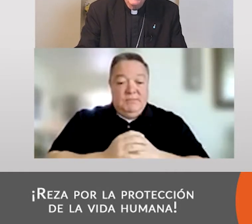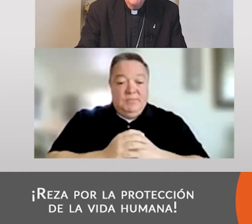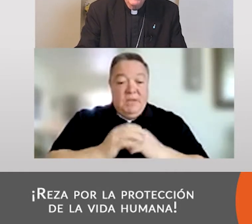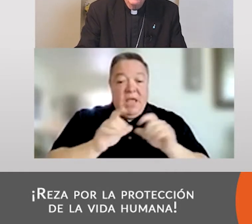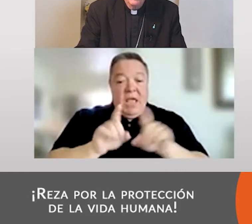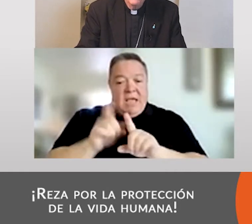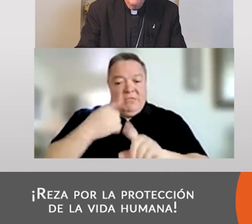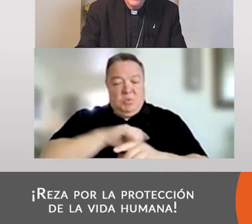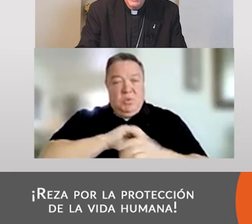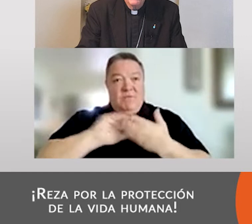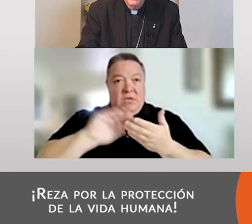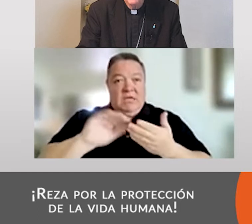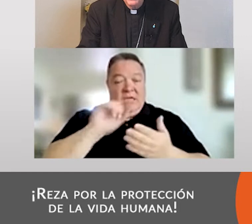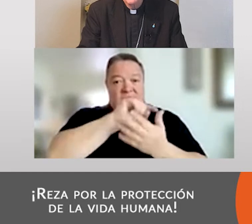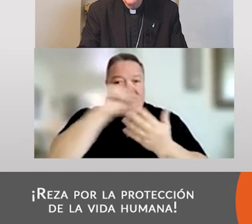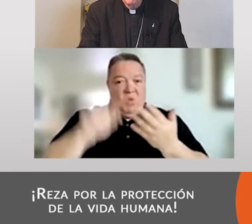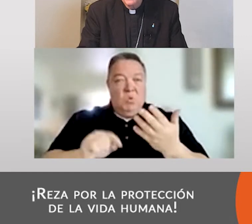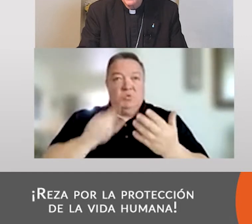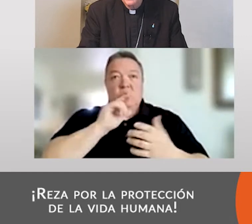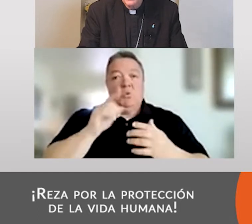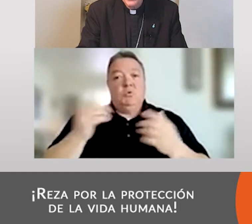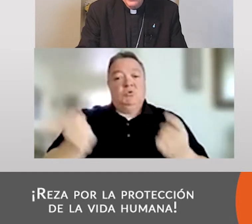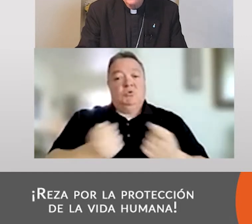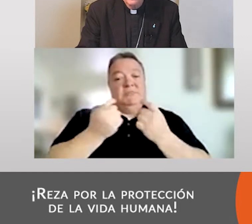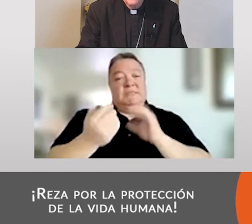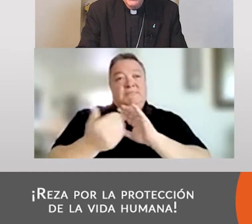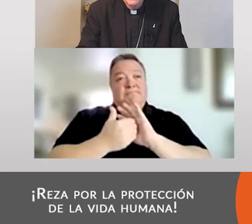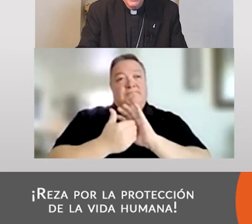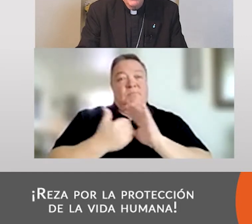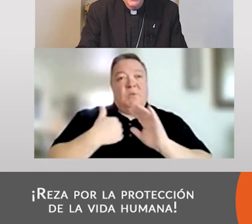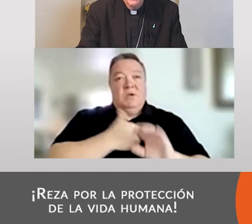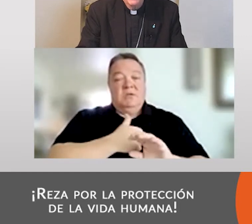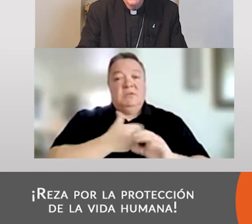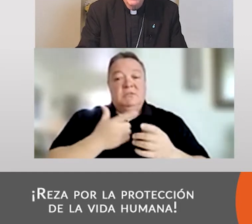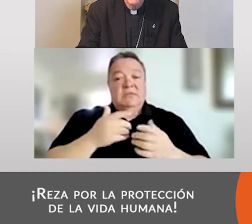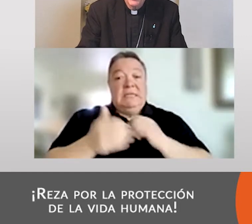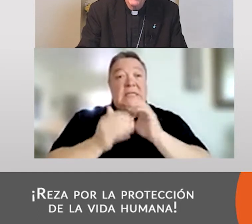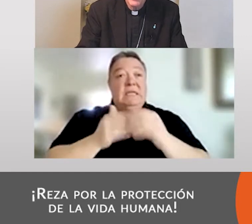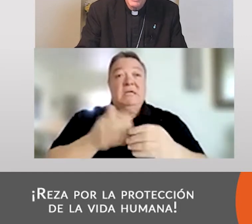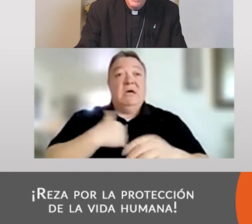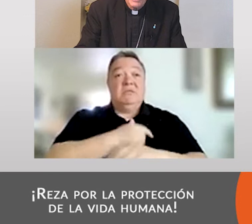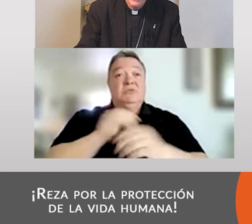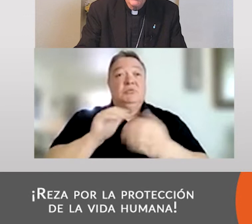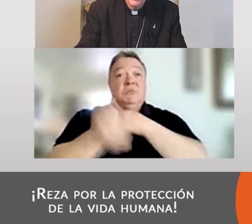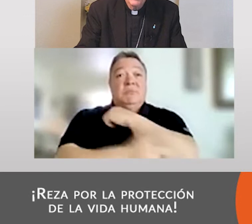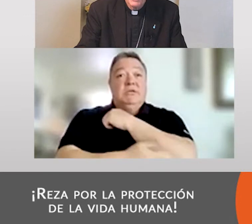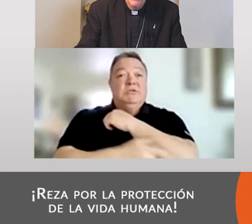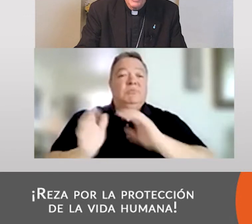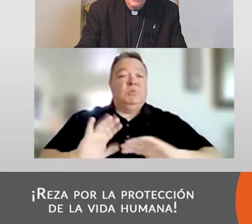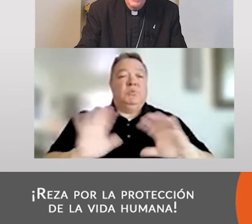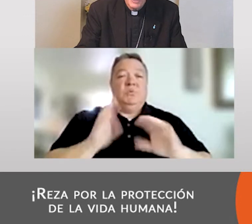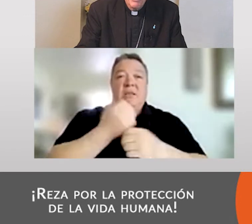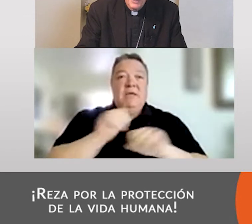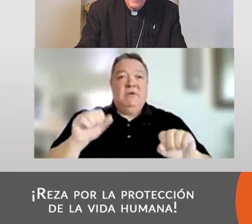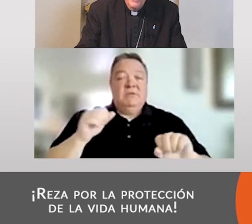como también nosotros perdonamos a los que nos ofenden. No nos dejes caer en la tentación y líbranos del